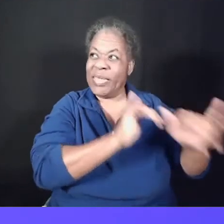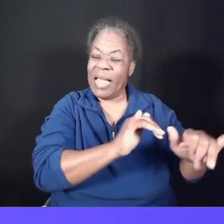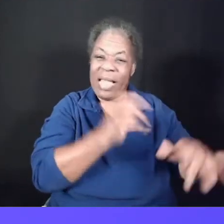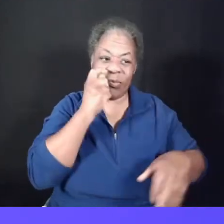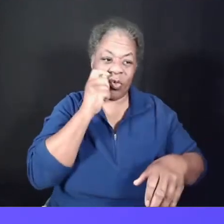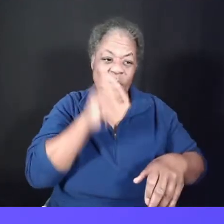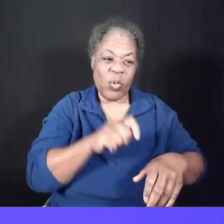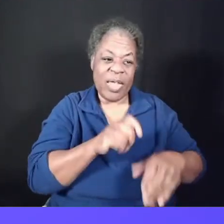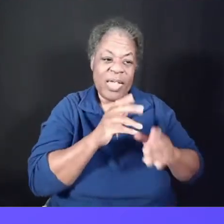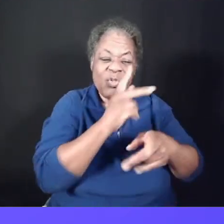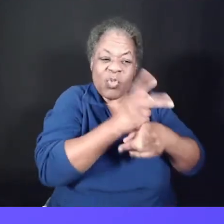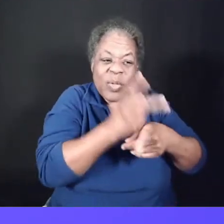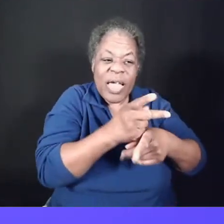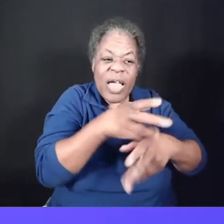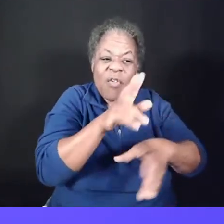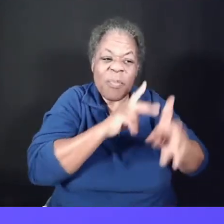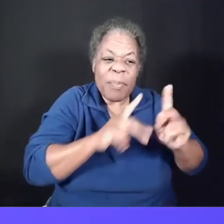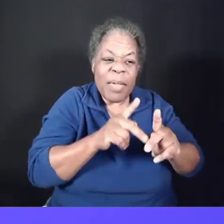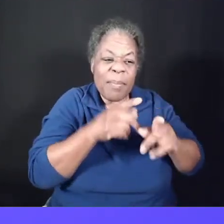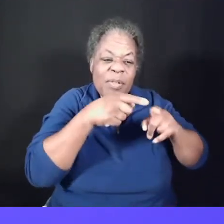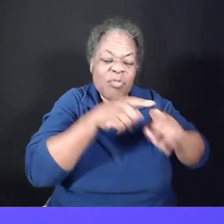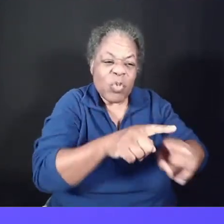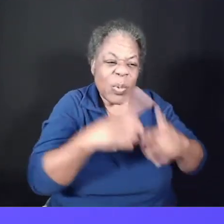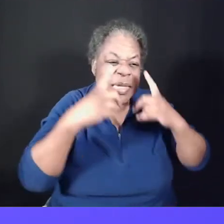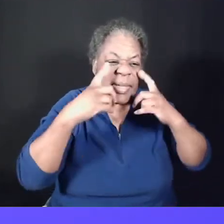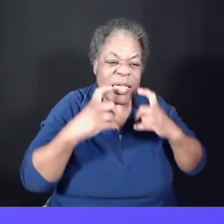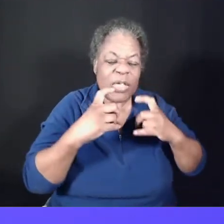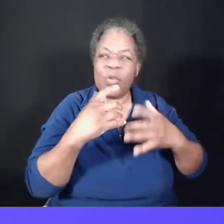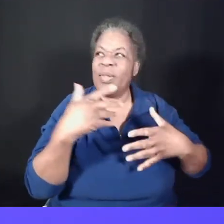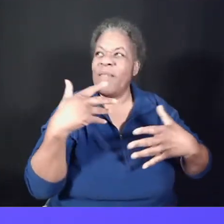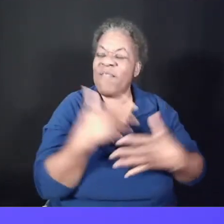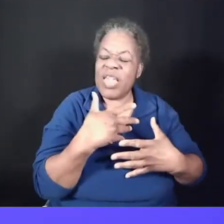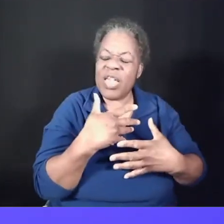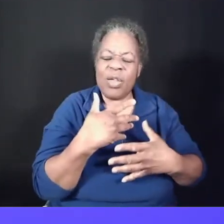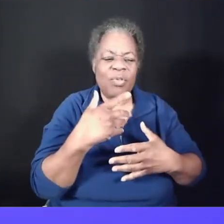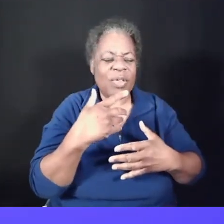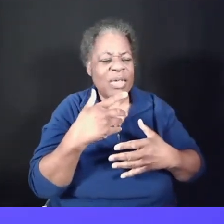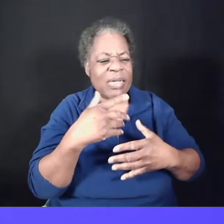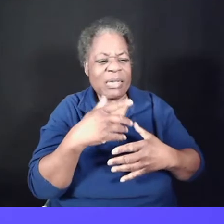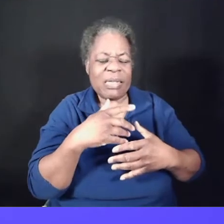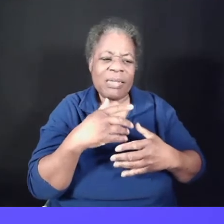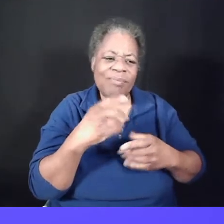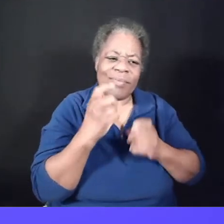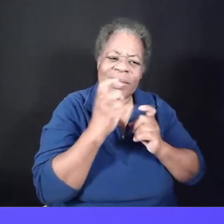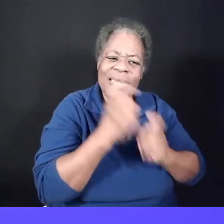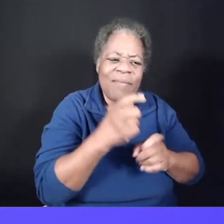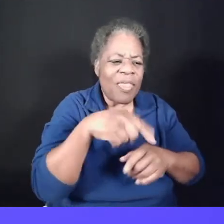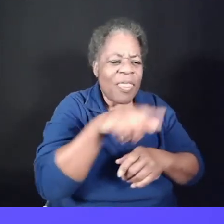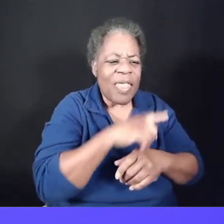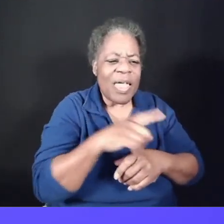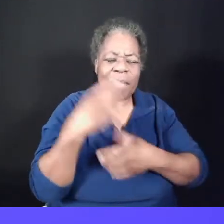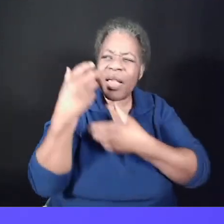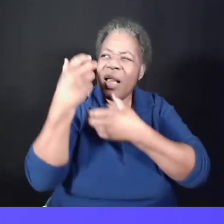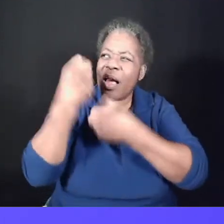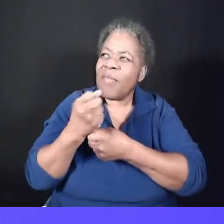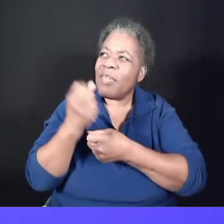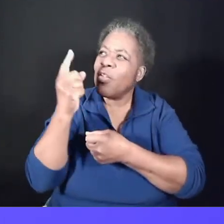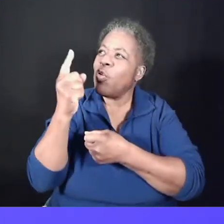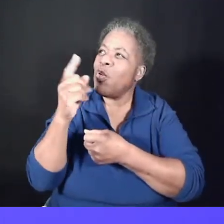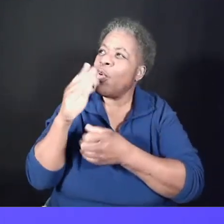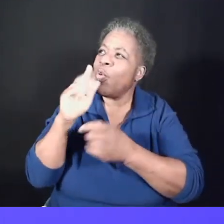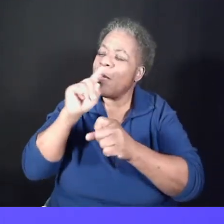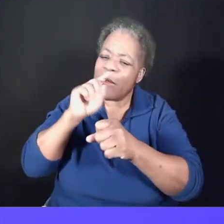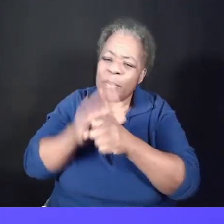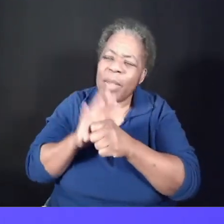with their tears and fears. Give them a deep confidence in you and in the promises of your word. Protect them from